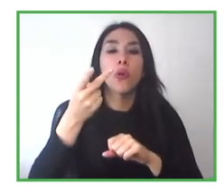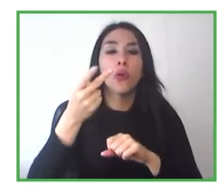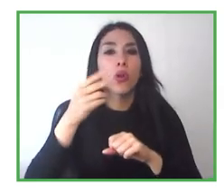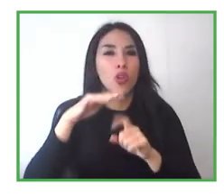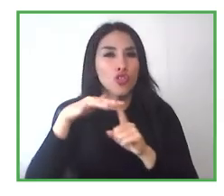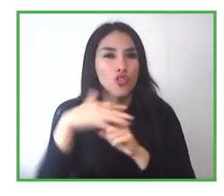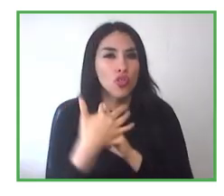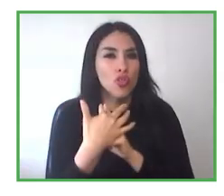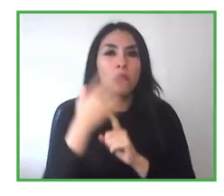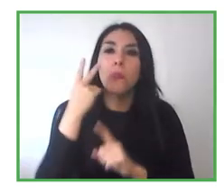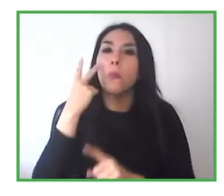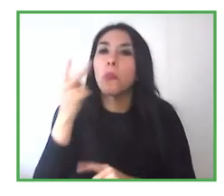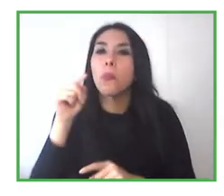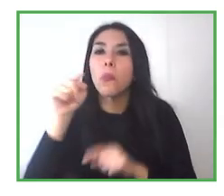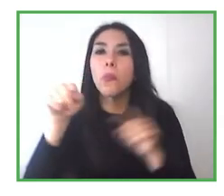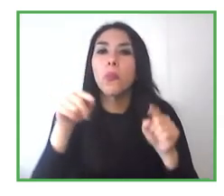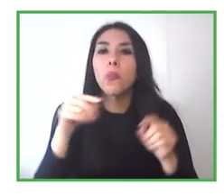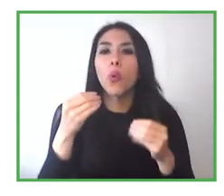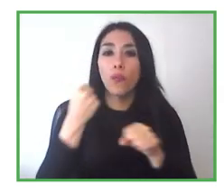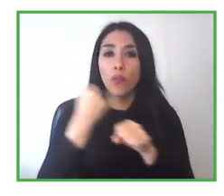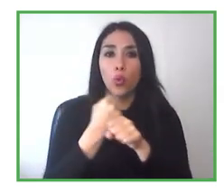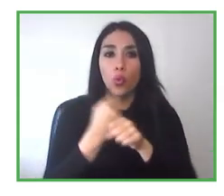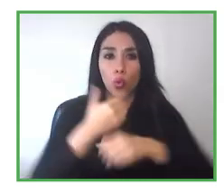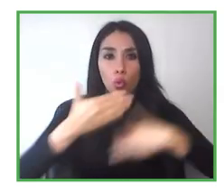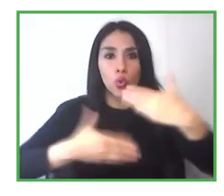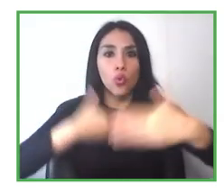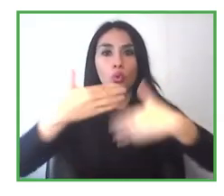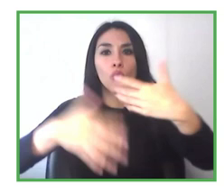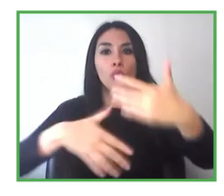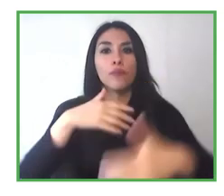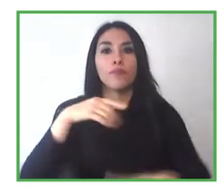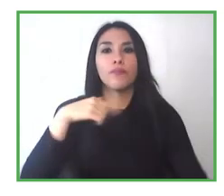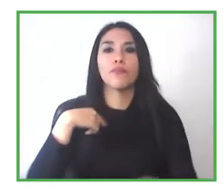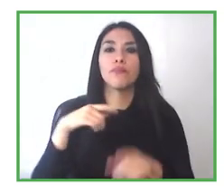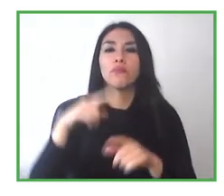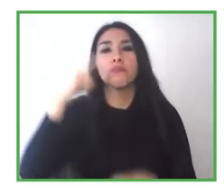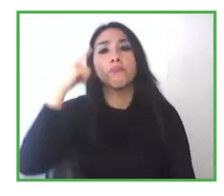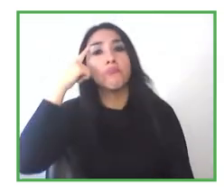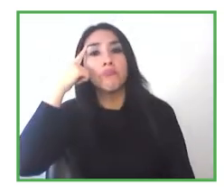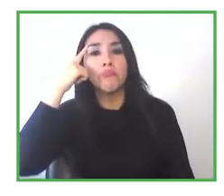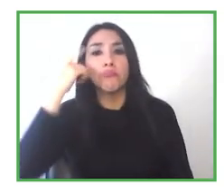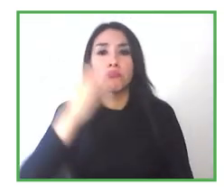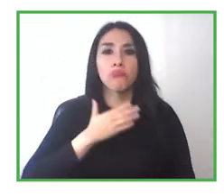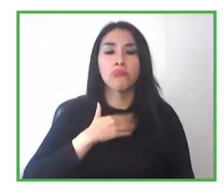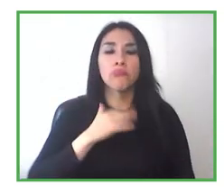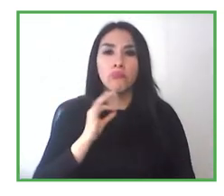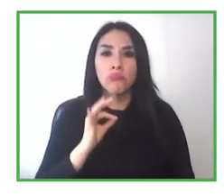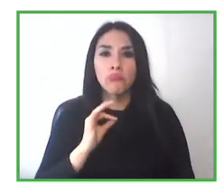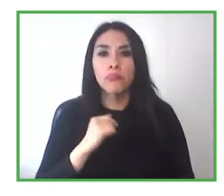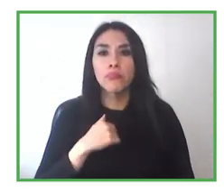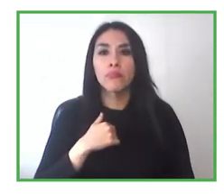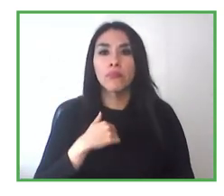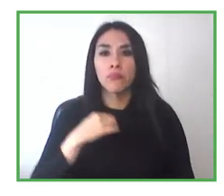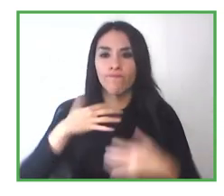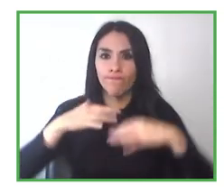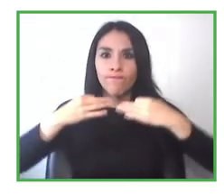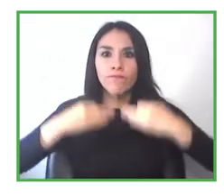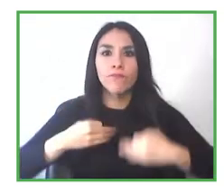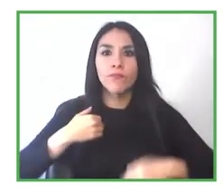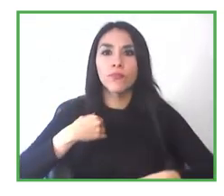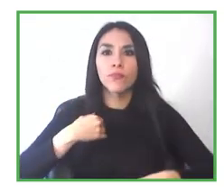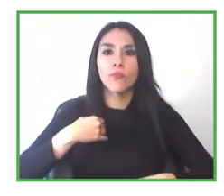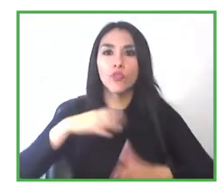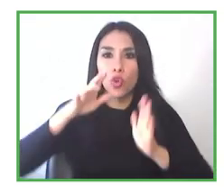the worker is actually located. And we make sure that there's a contract here under all the